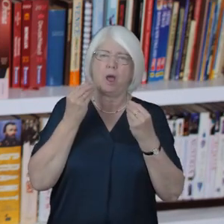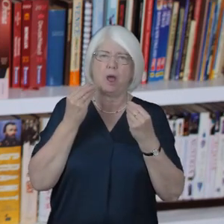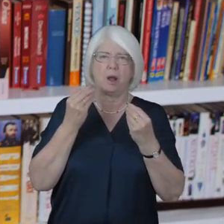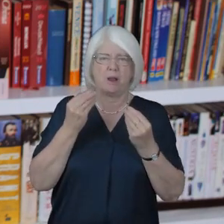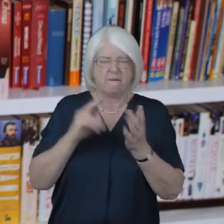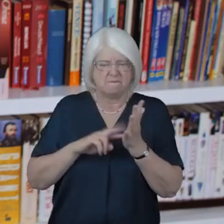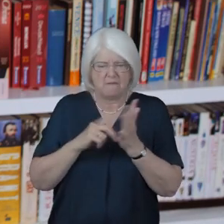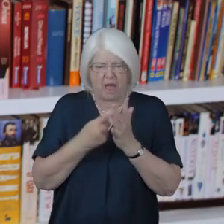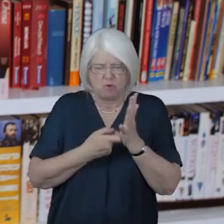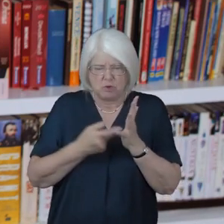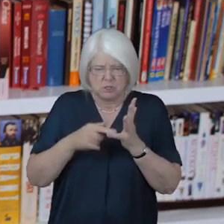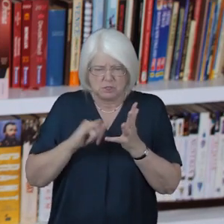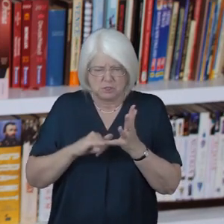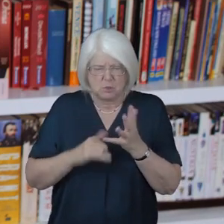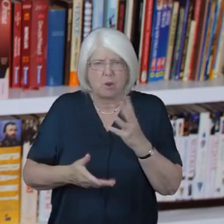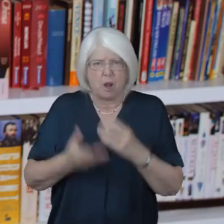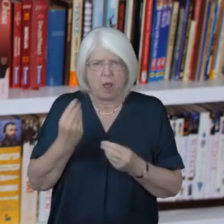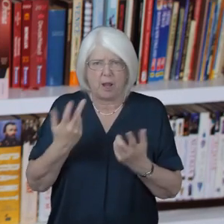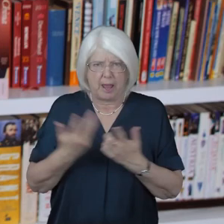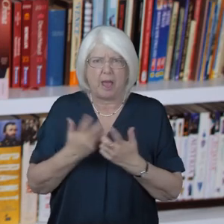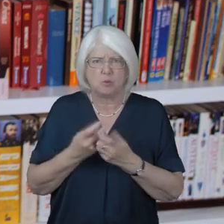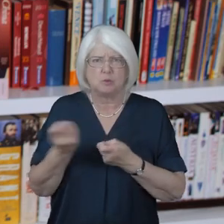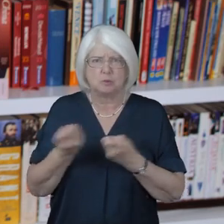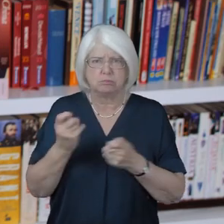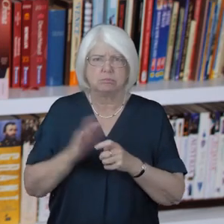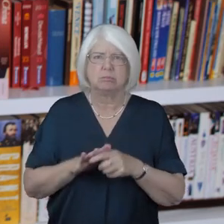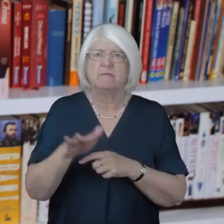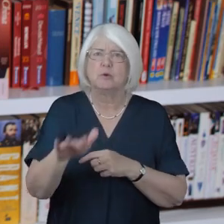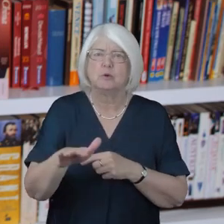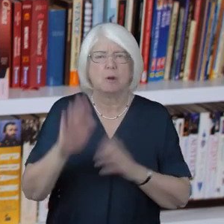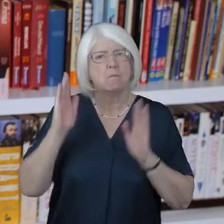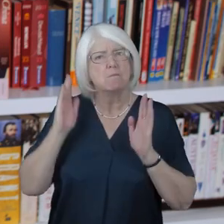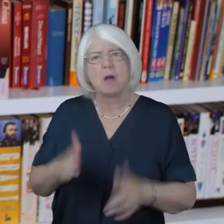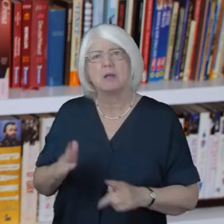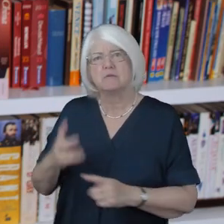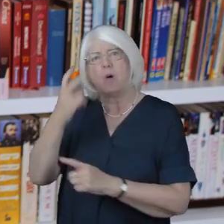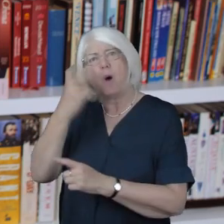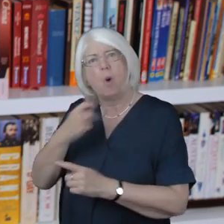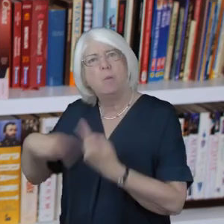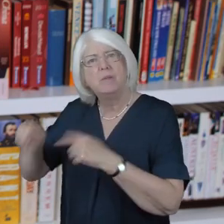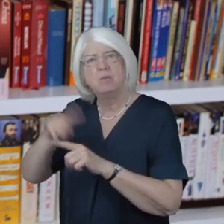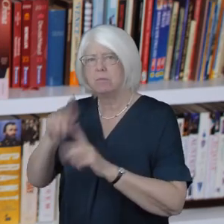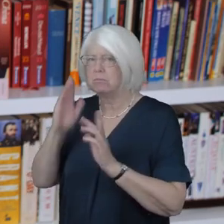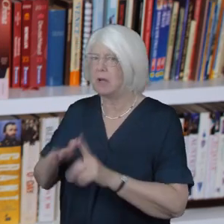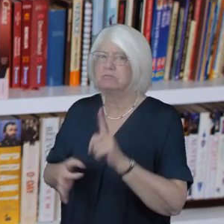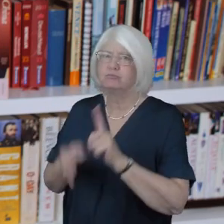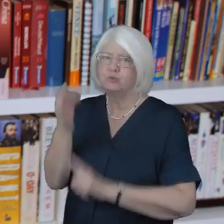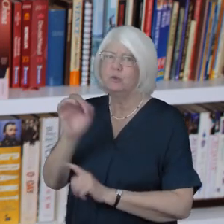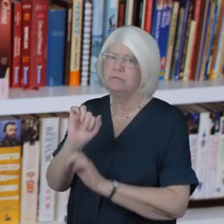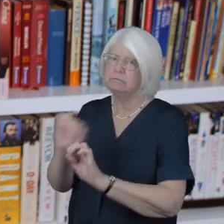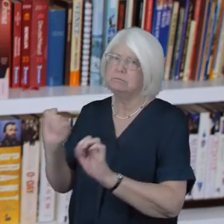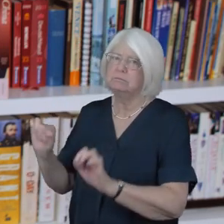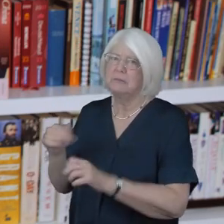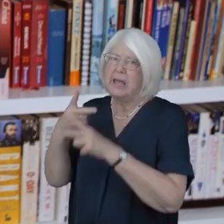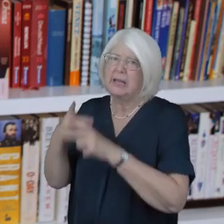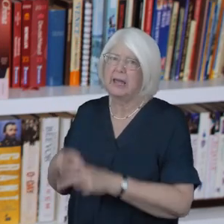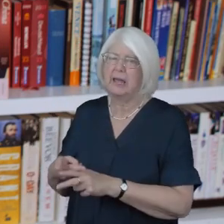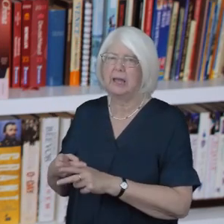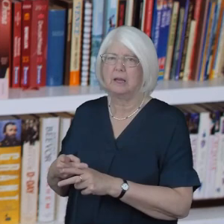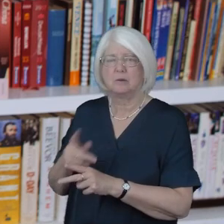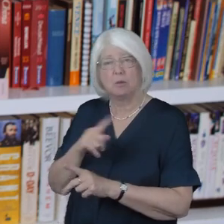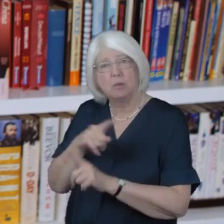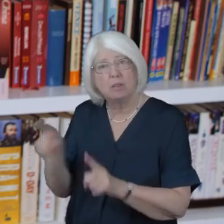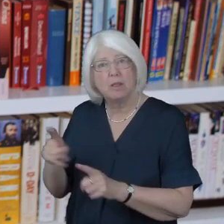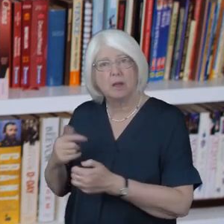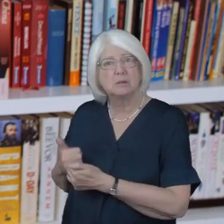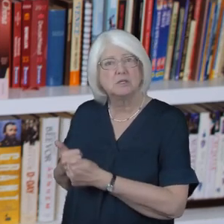better in future we must improve conditions for older people in care so they can be supported and